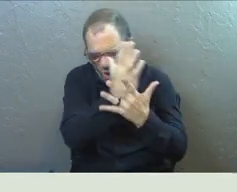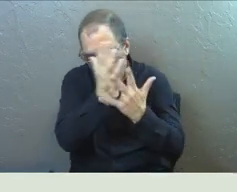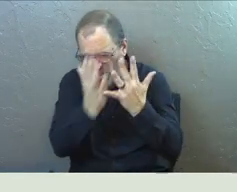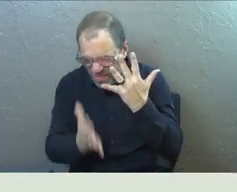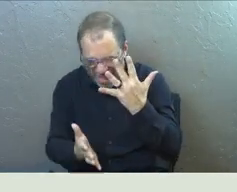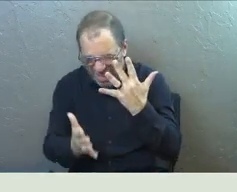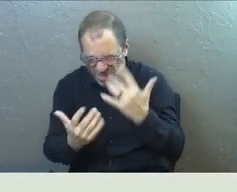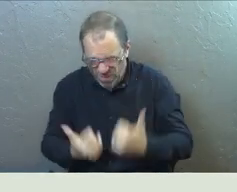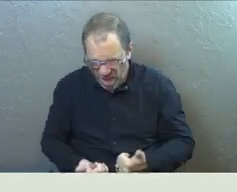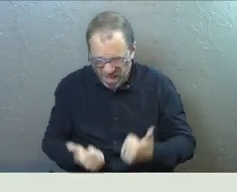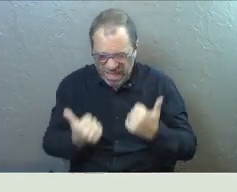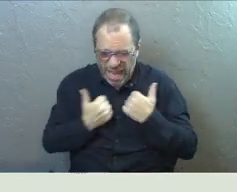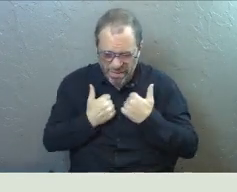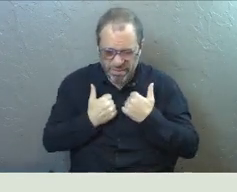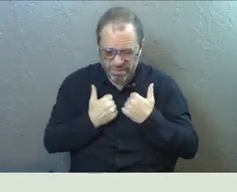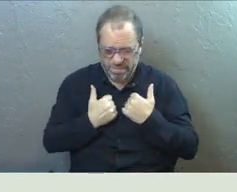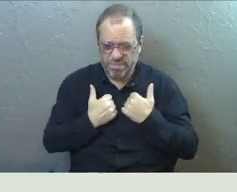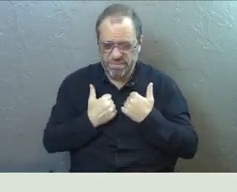of our life.